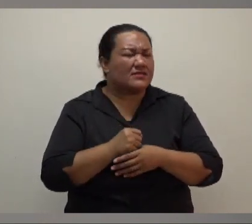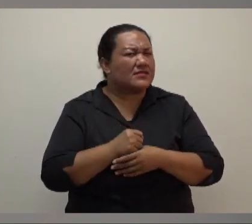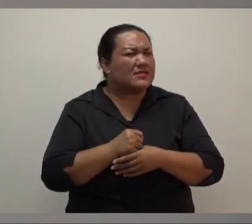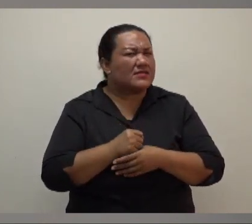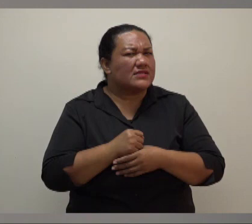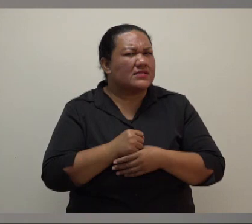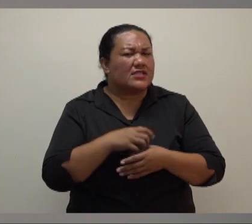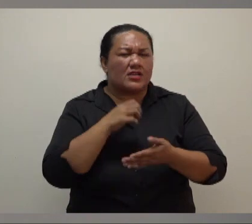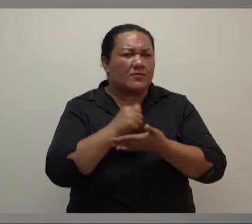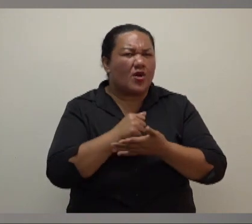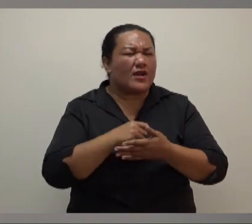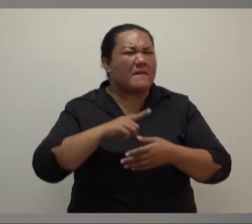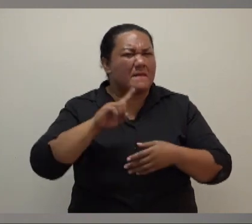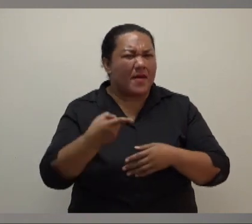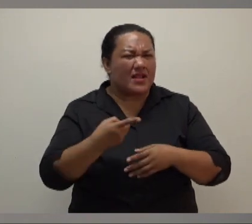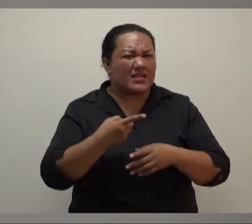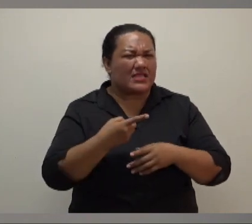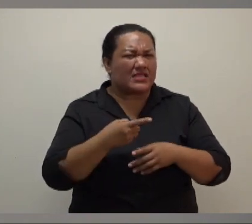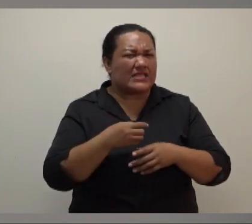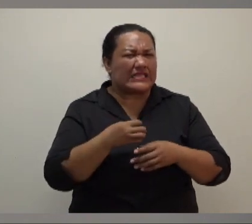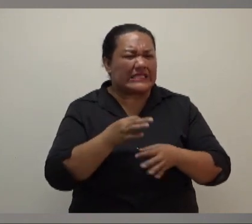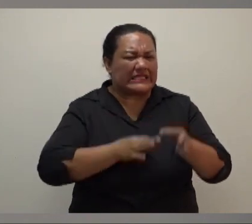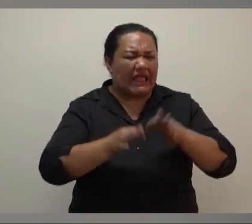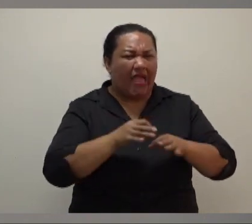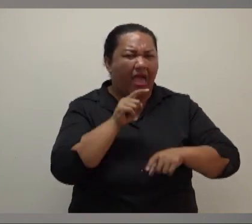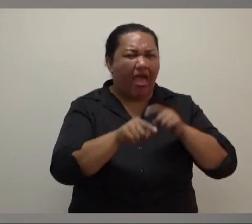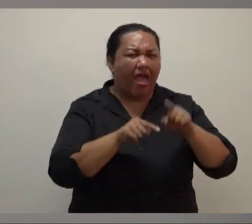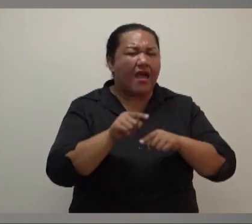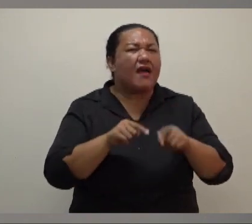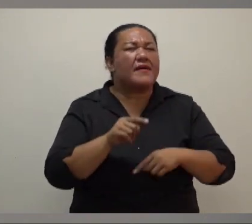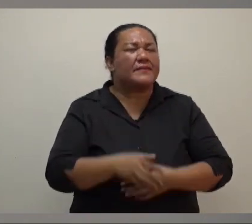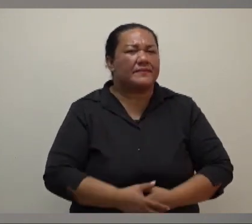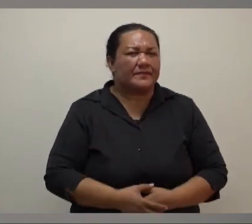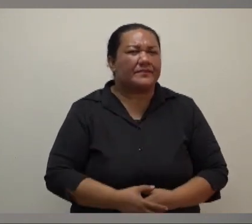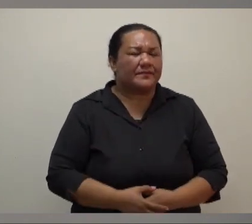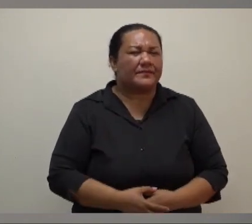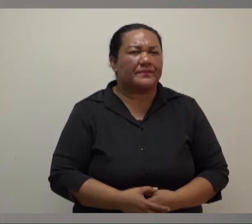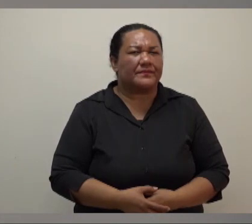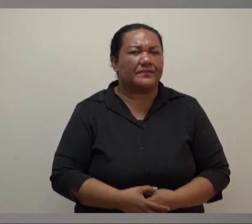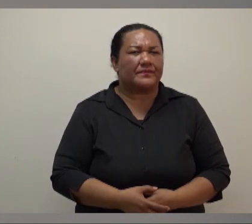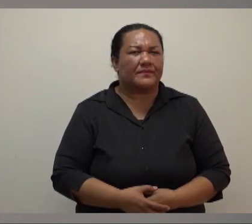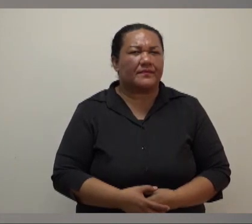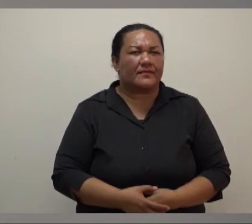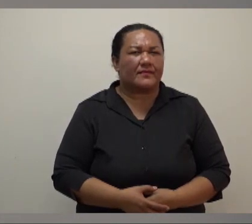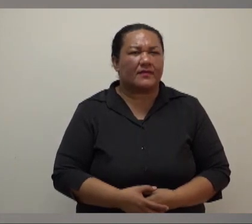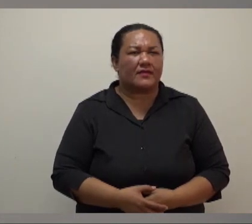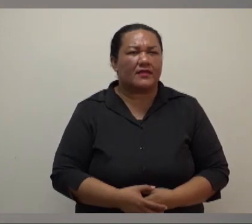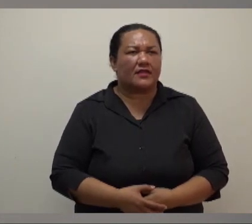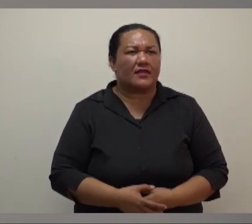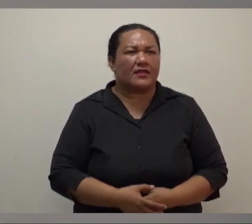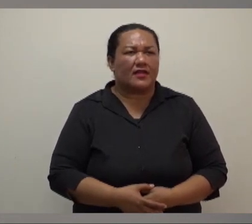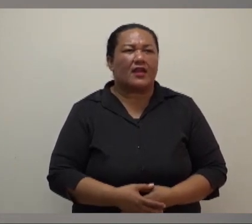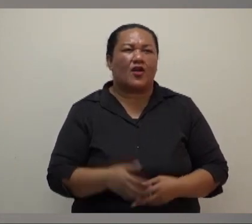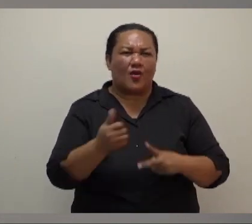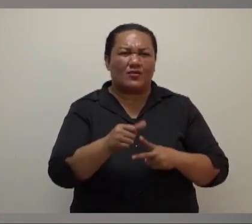that somehow people elected prime ministers in the Pacific should be treated that way? It's preposterous. You should be asking those questions.